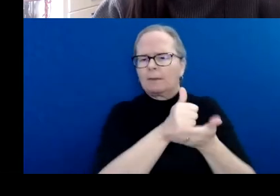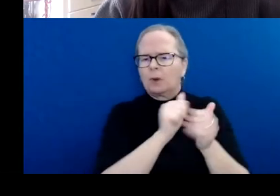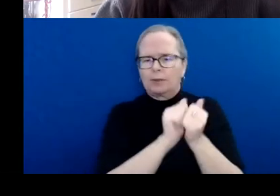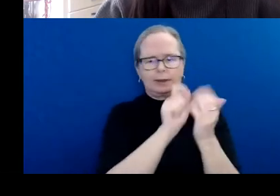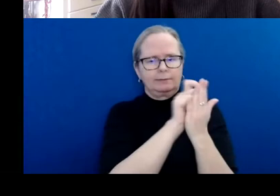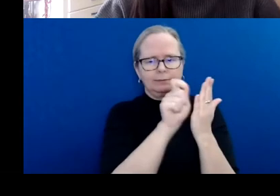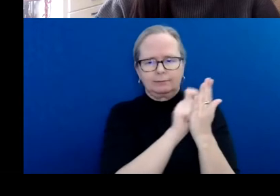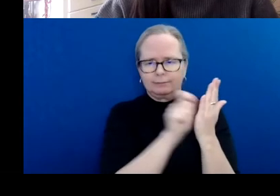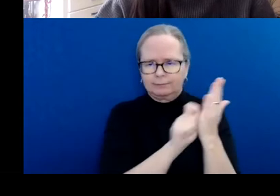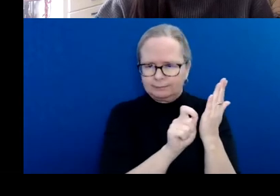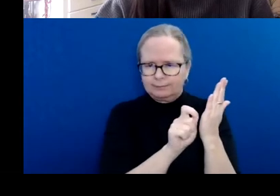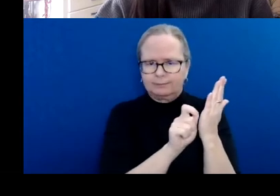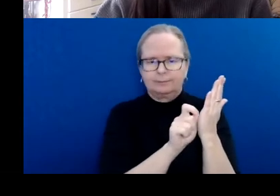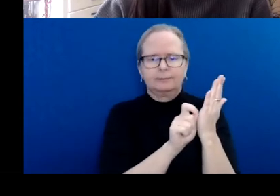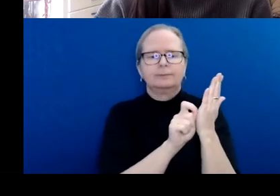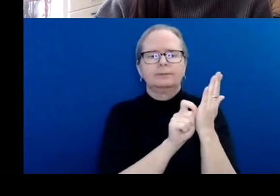and accepting an investment.